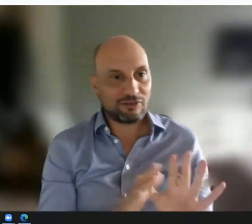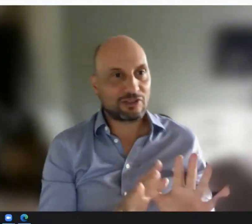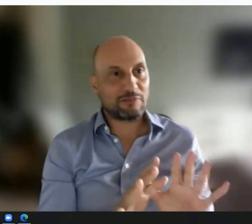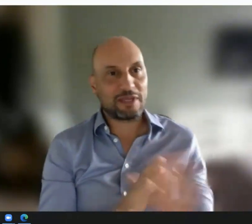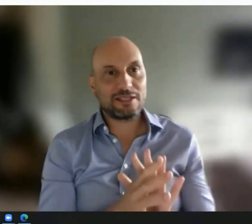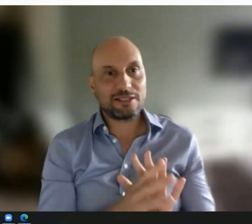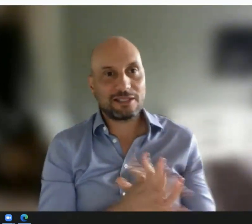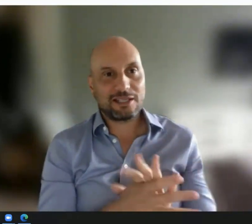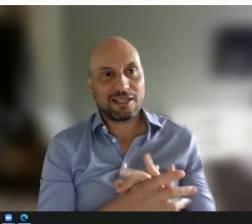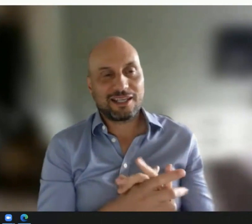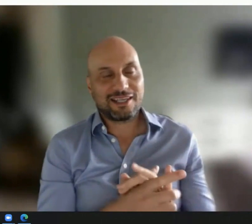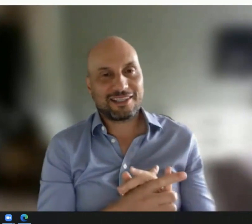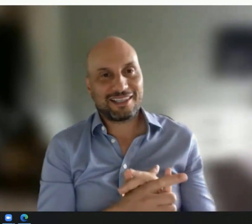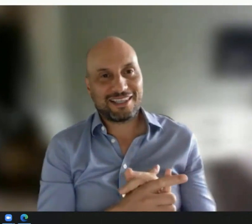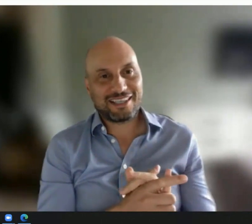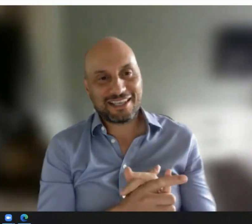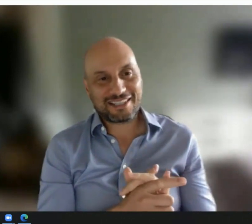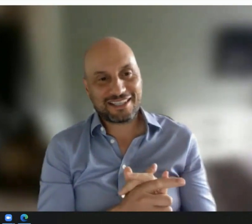of Qualcomm.